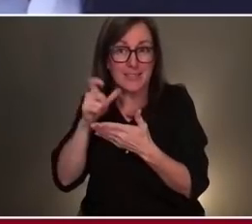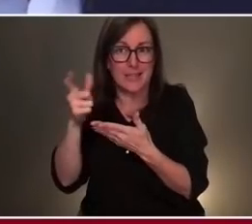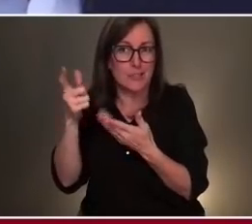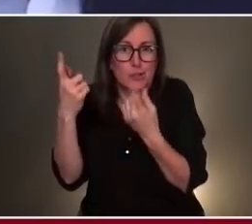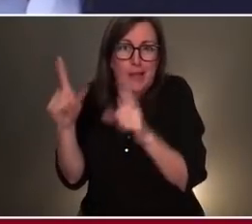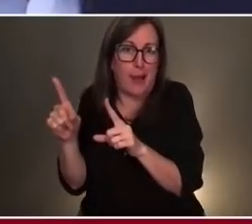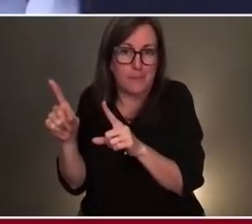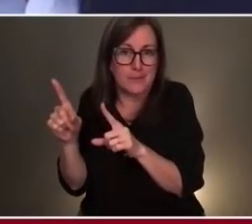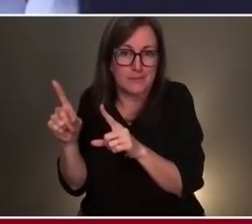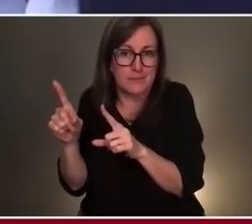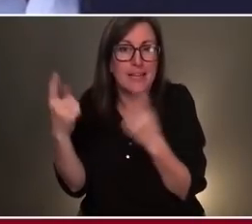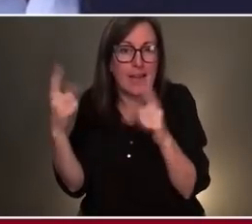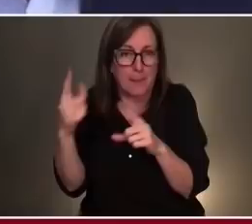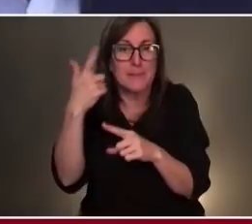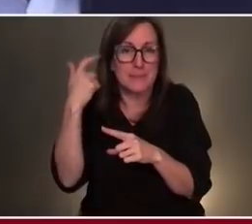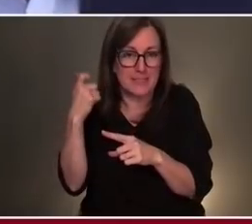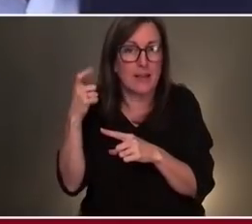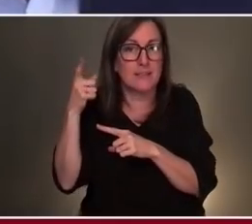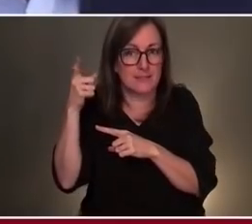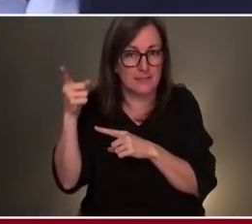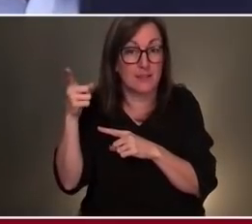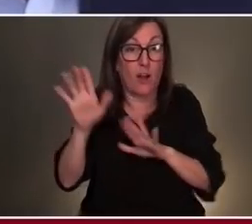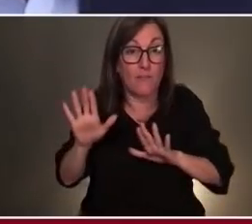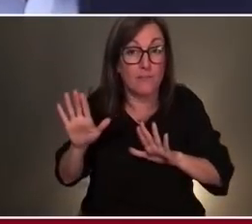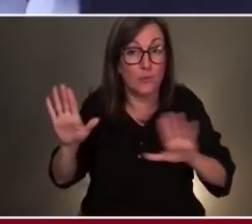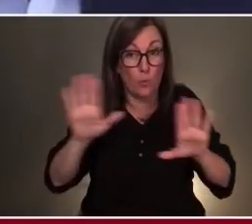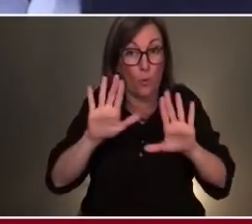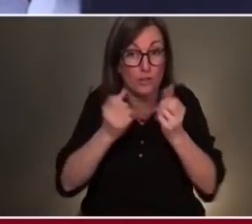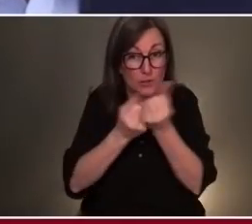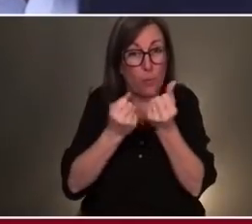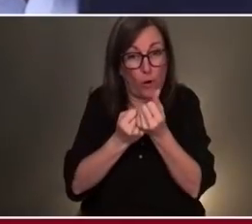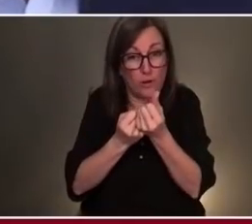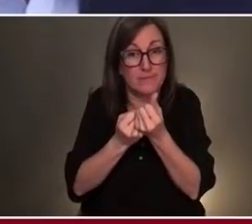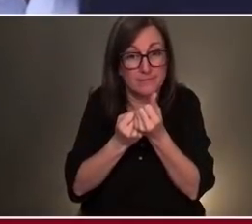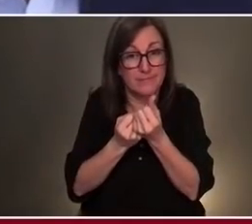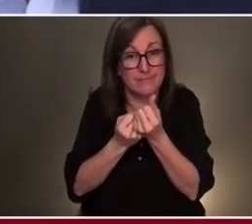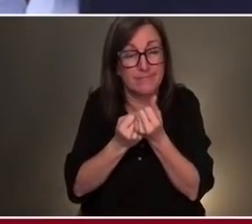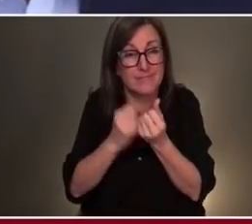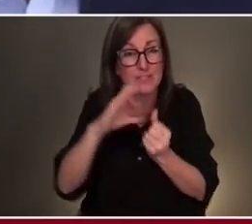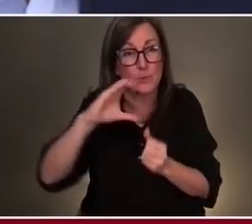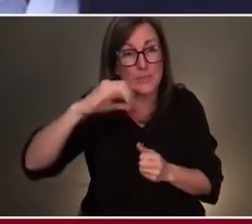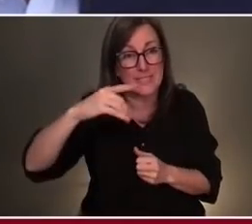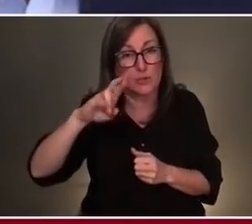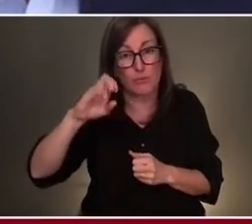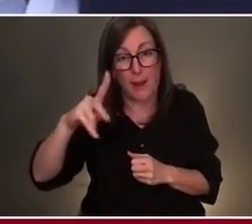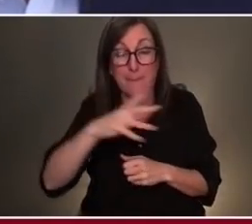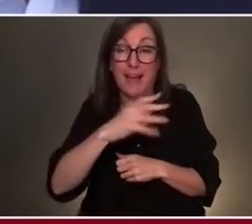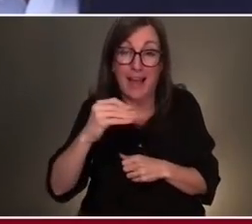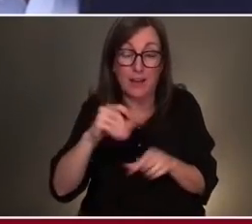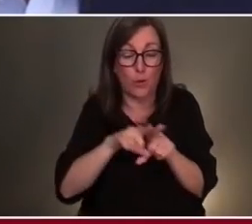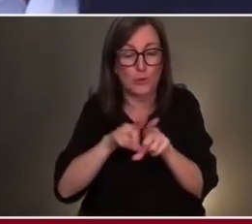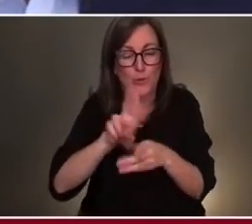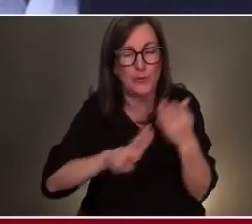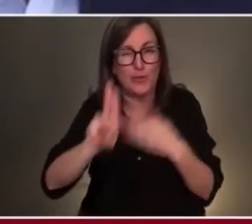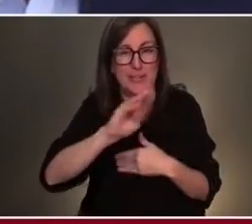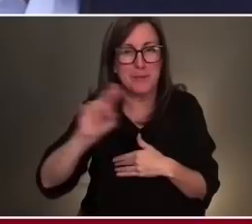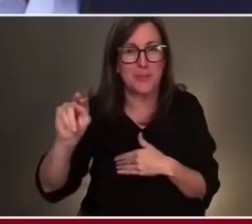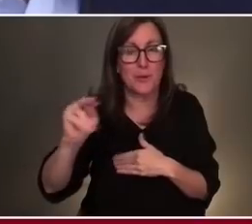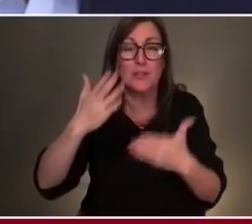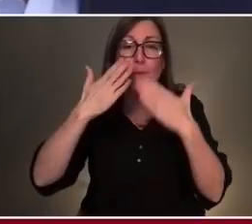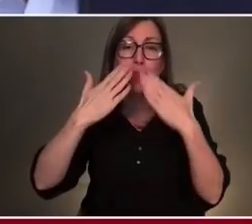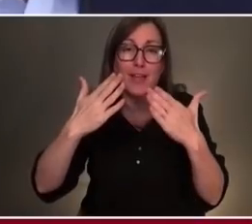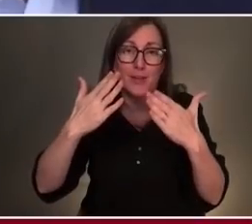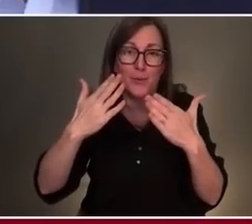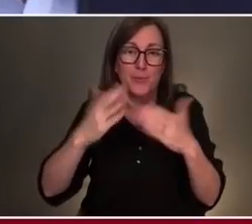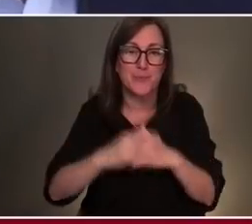of the support that you all provide to CIDRAP and to the University of Minnesota. So thank you, and thank you again for